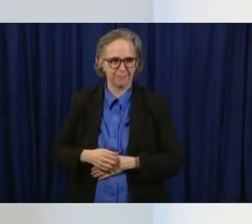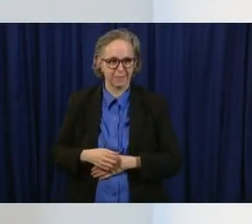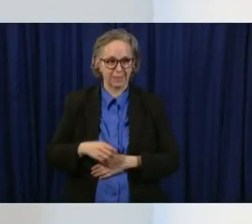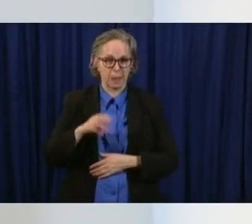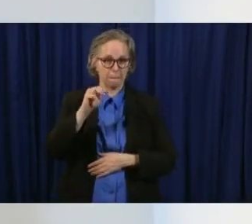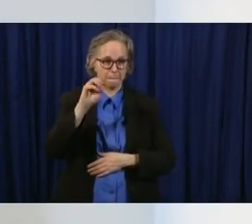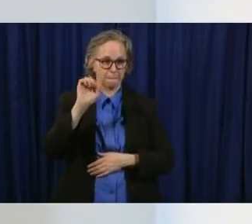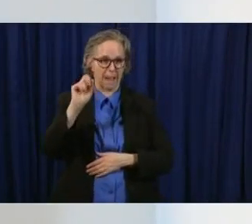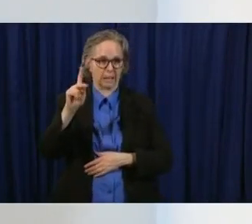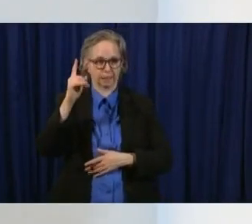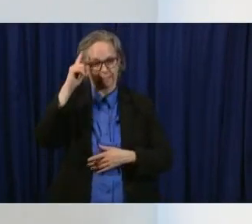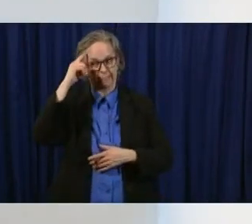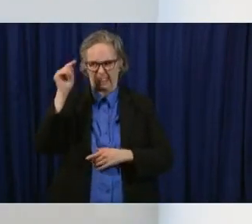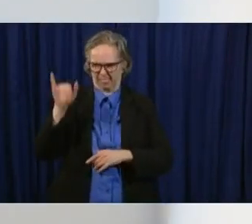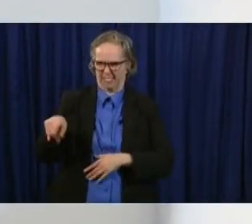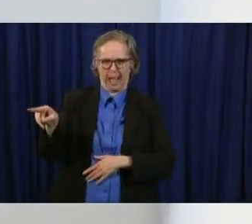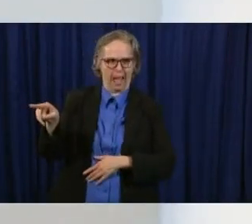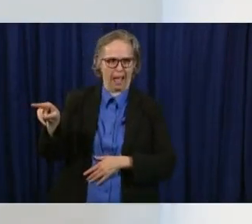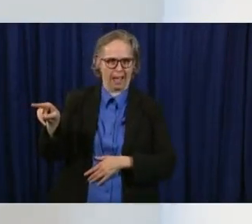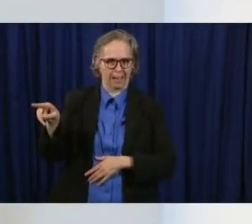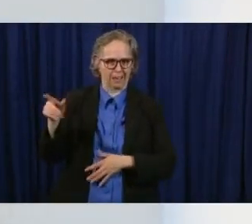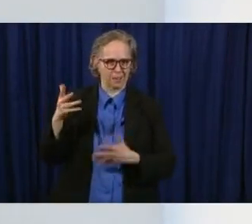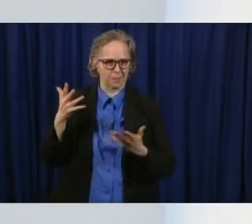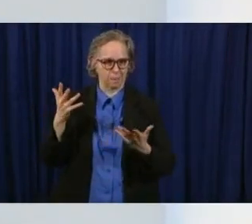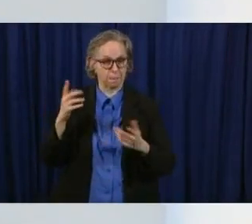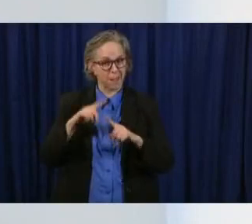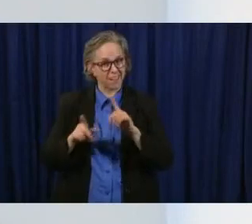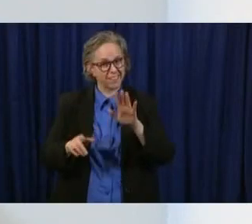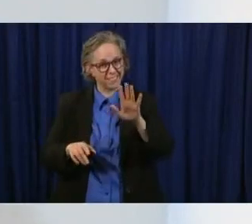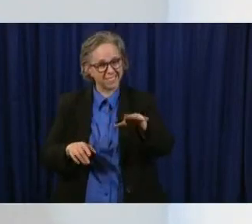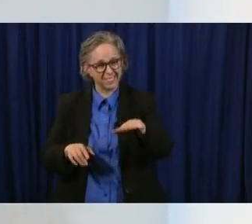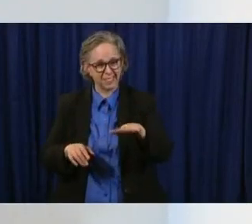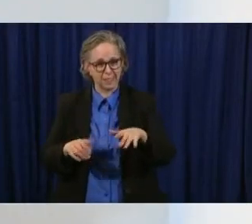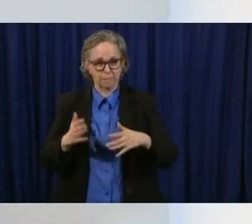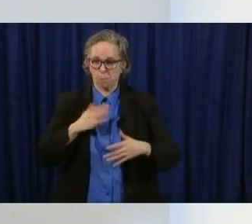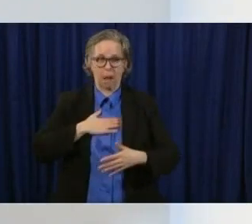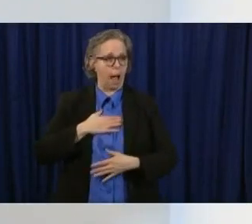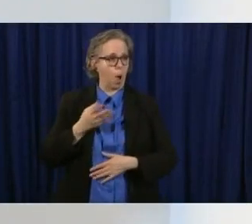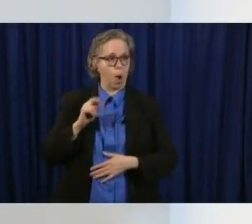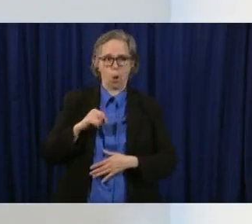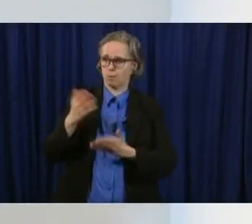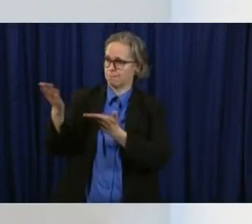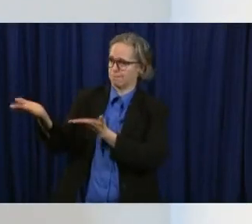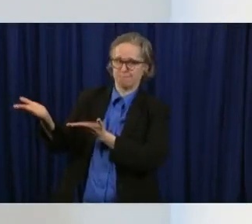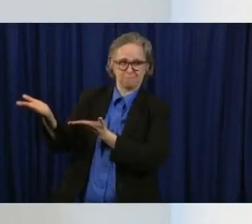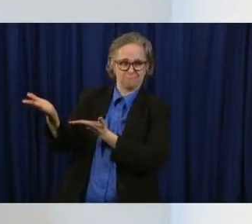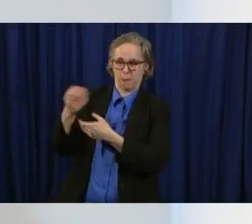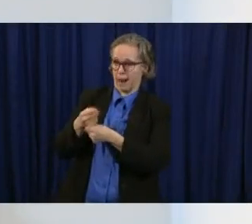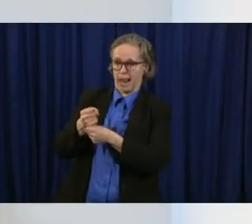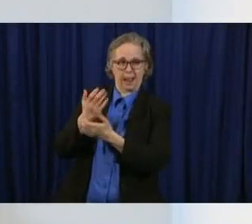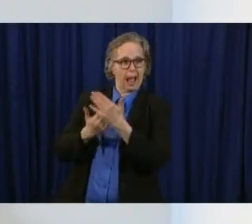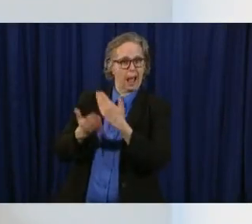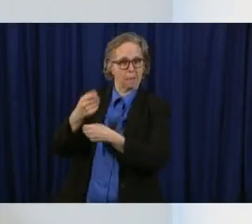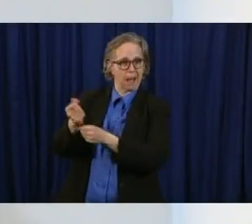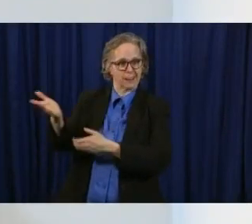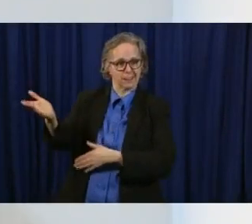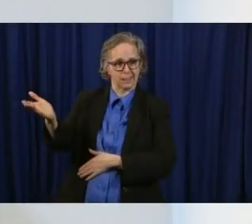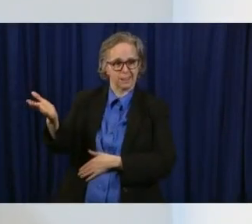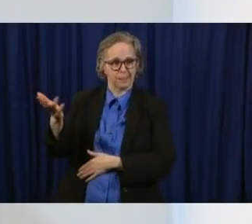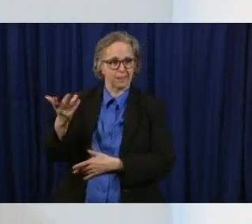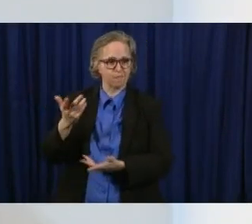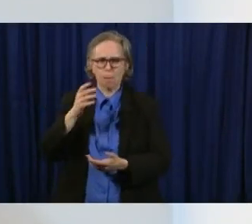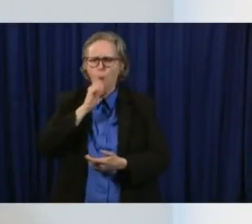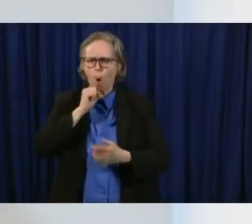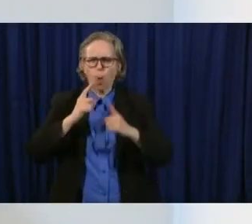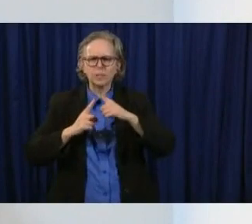like this but then you also have the one that i wear which my daughter made me which is out of a cut up old t-shirt that i wear